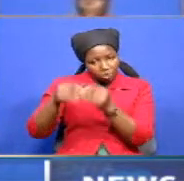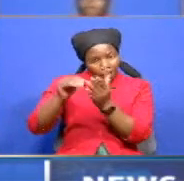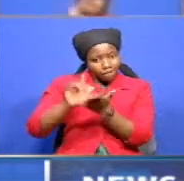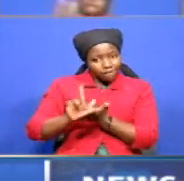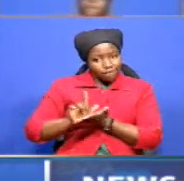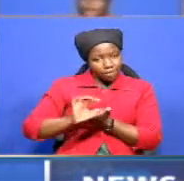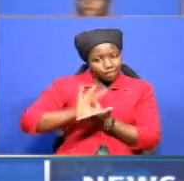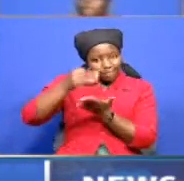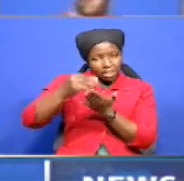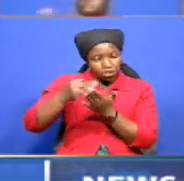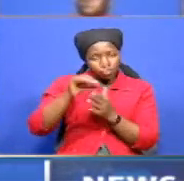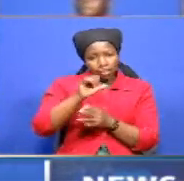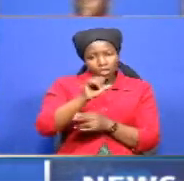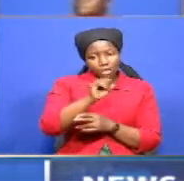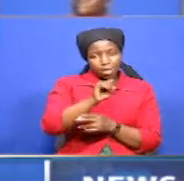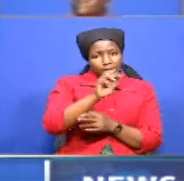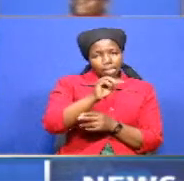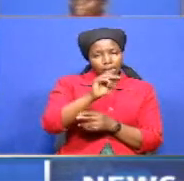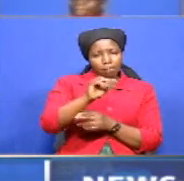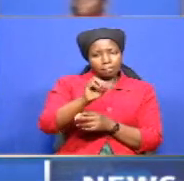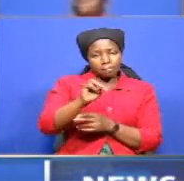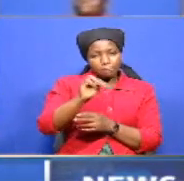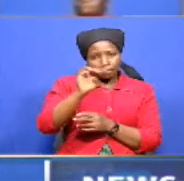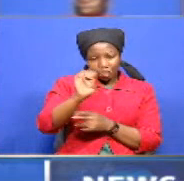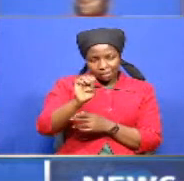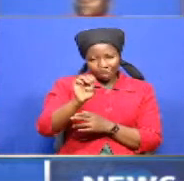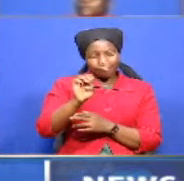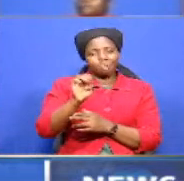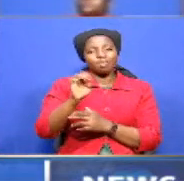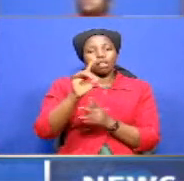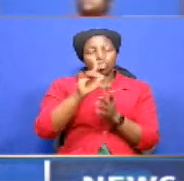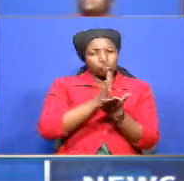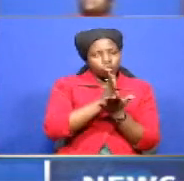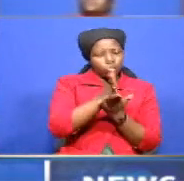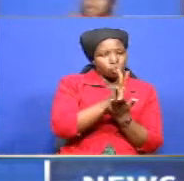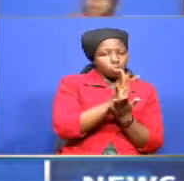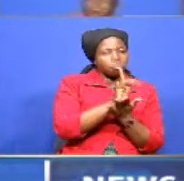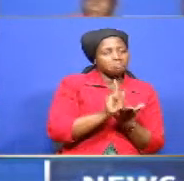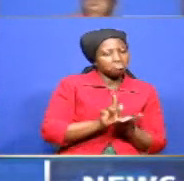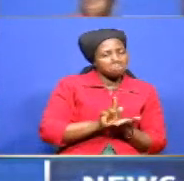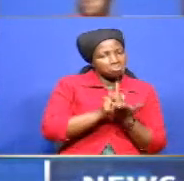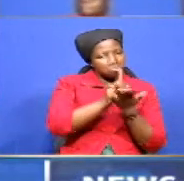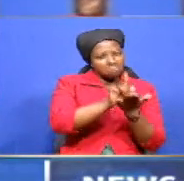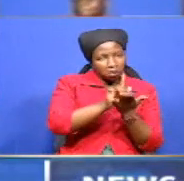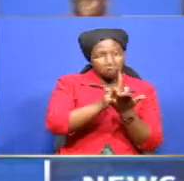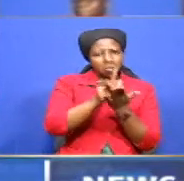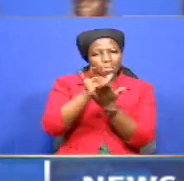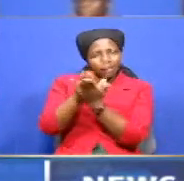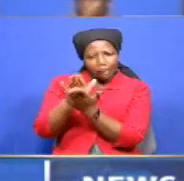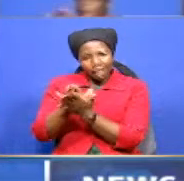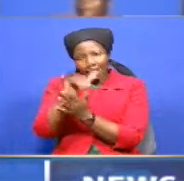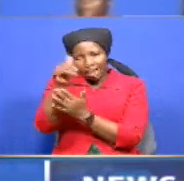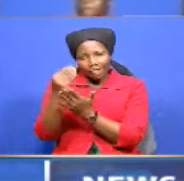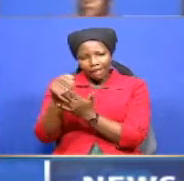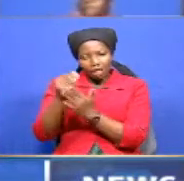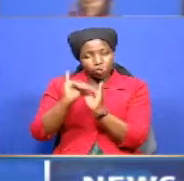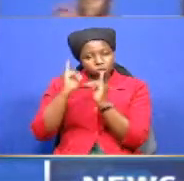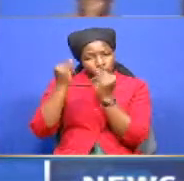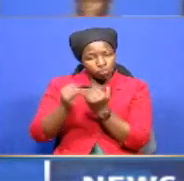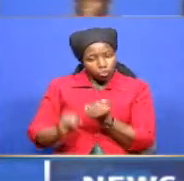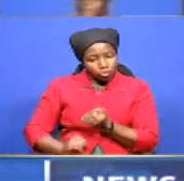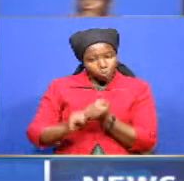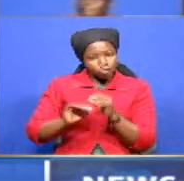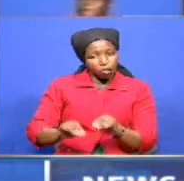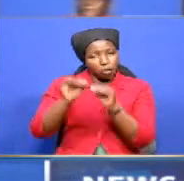small and medium-sized enterprises through credit to banks and other financial institutions to further promote msme's emphasis to be made